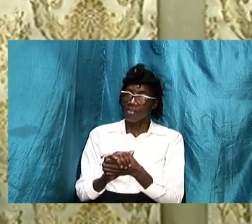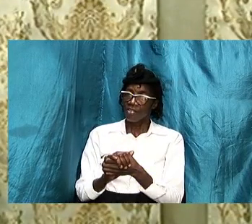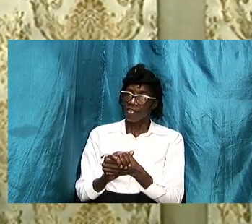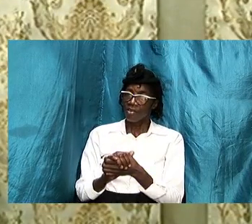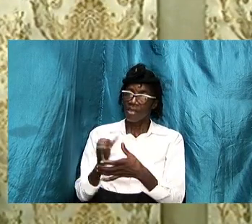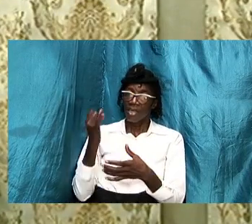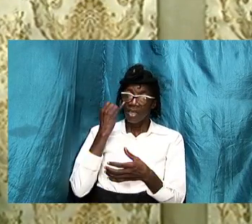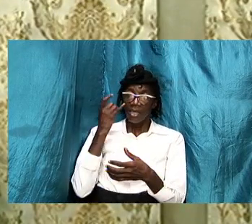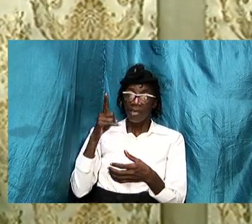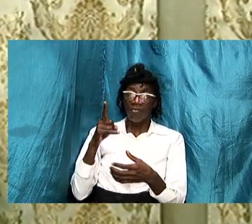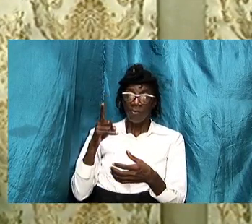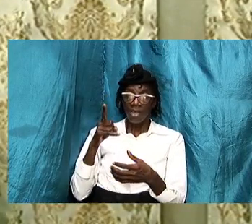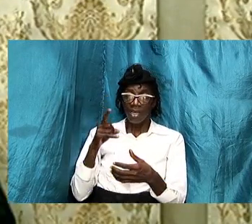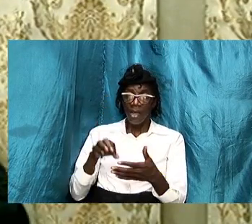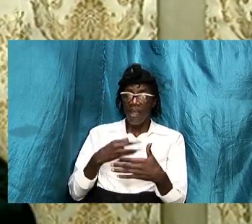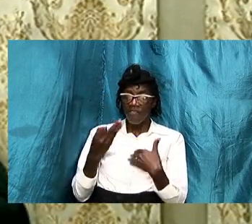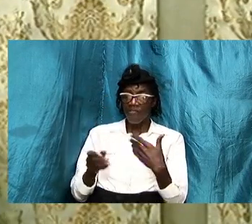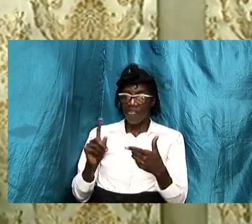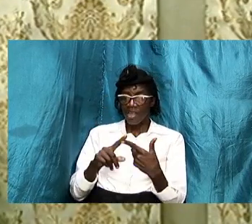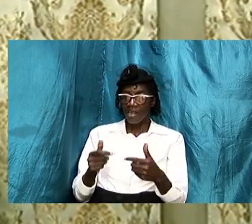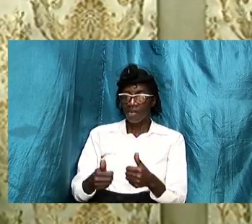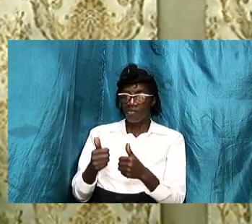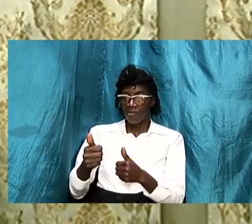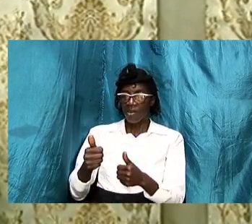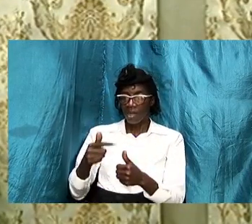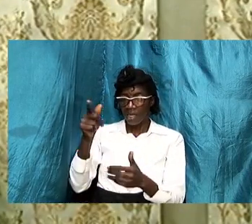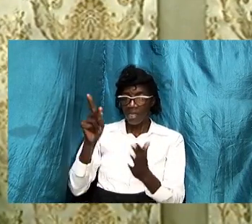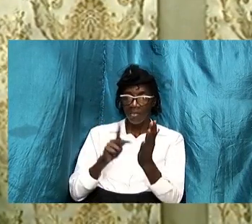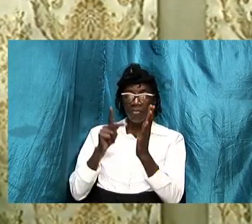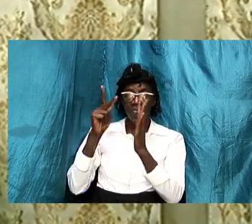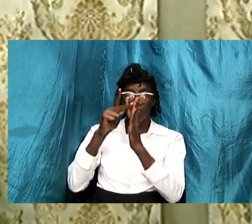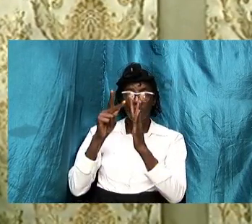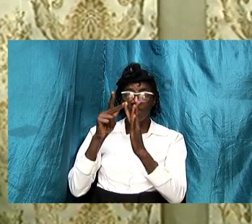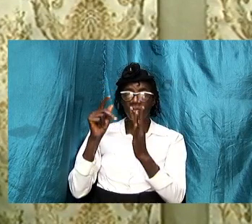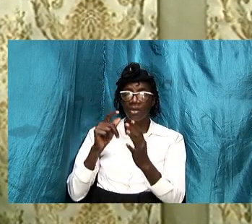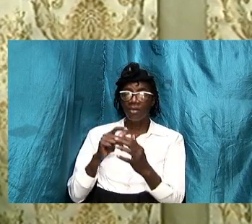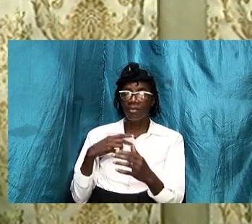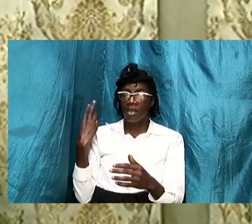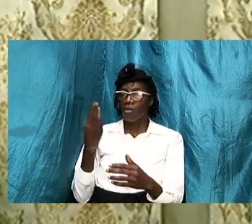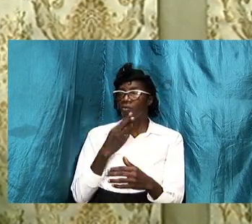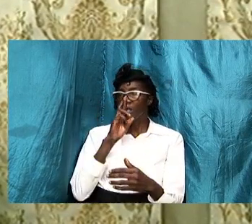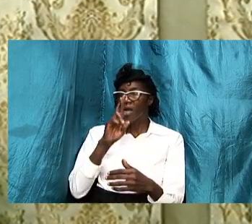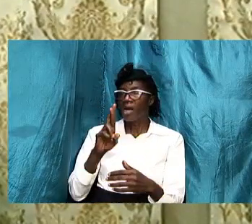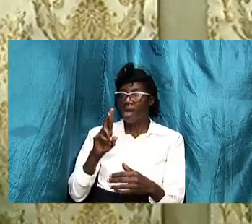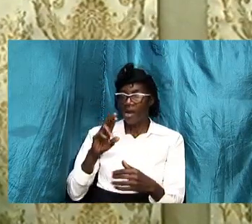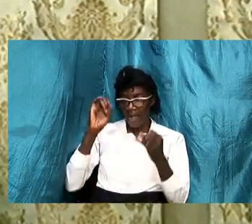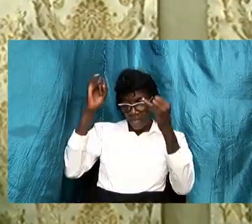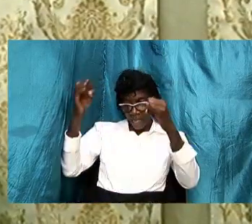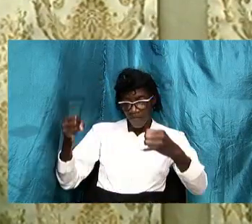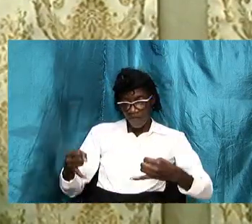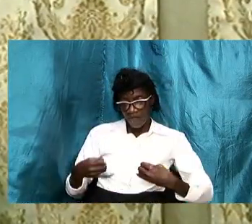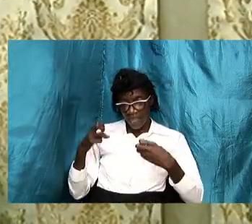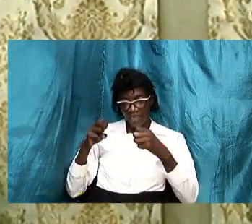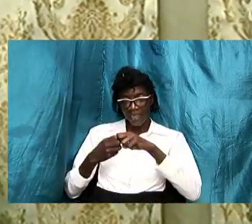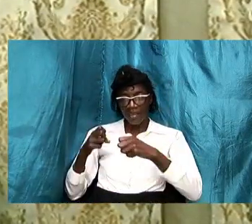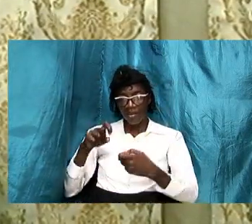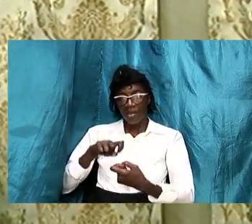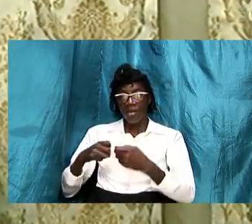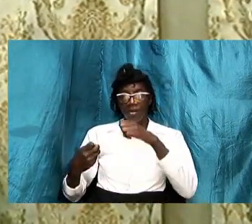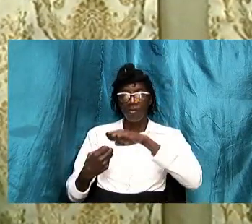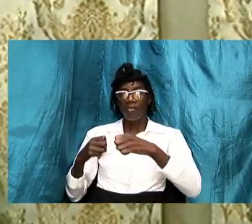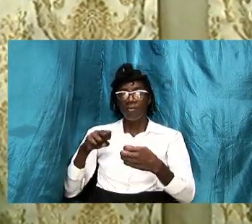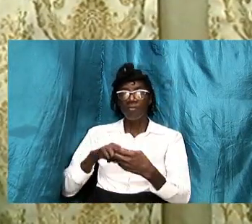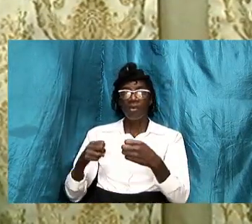if we fail to follow his principles we are inviting trouble and let me tell us